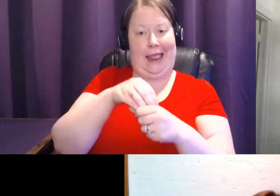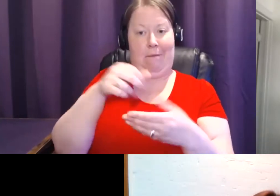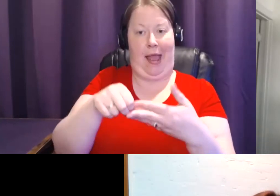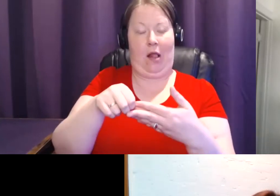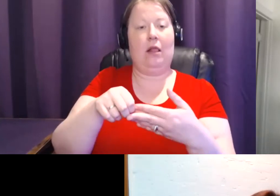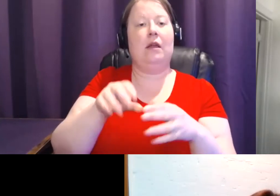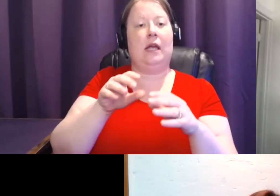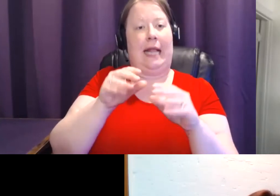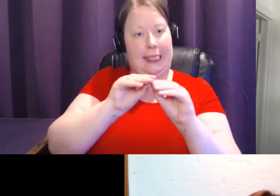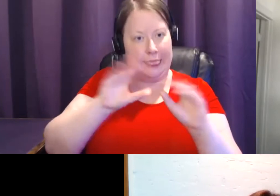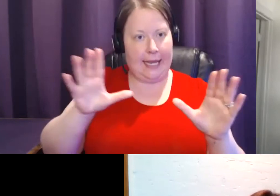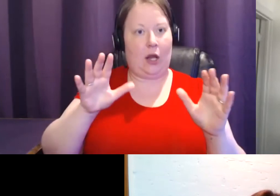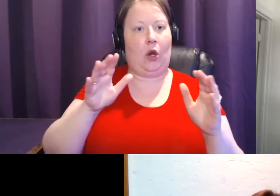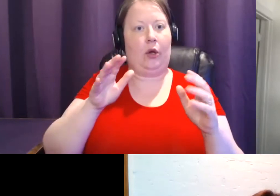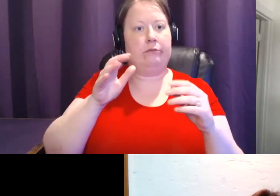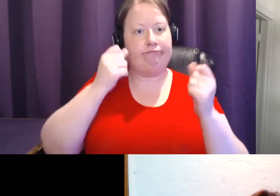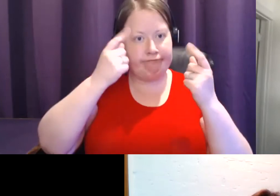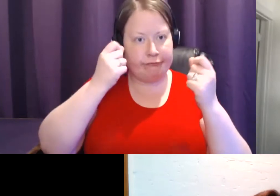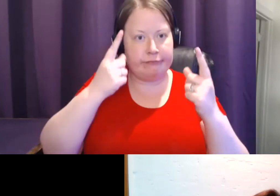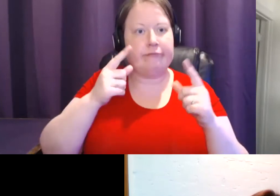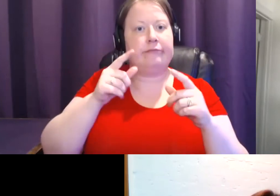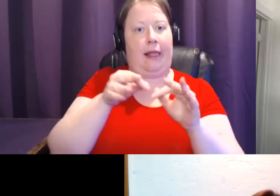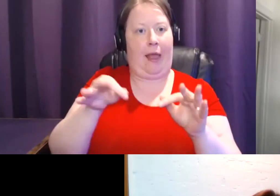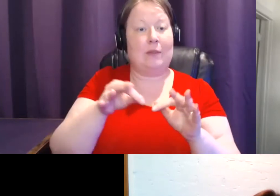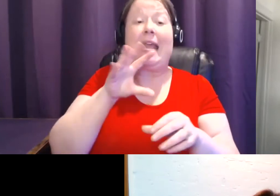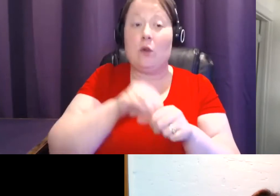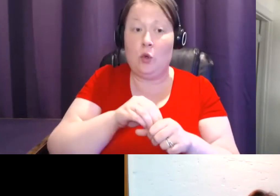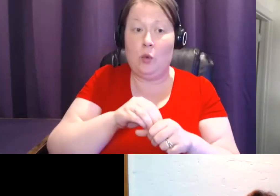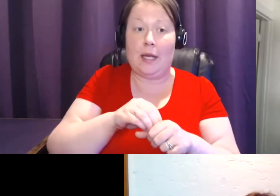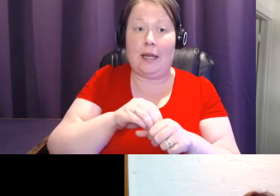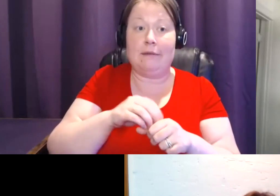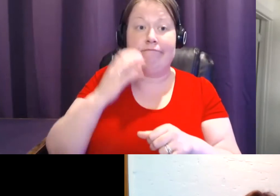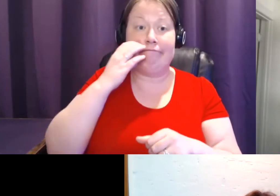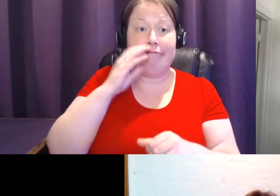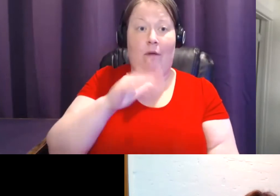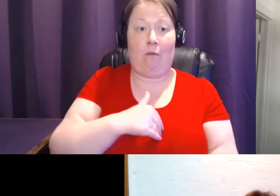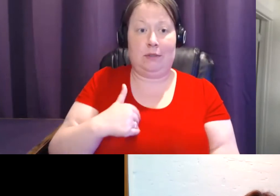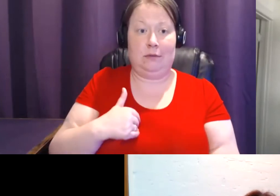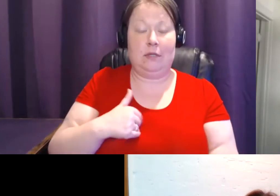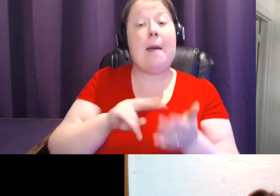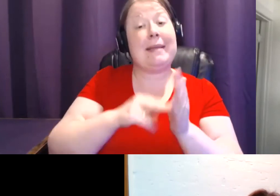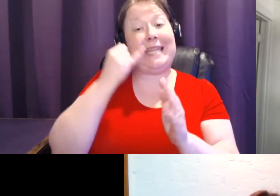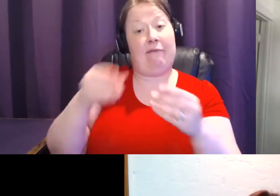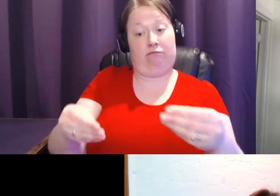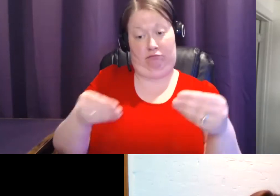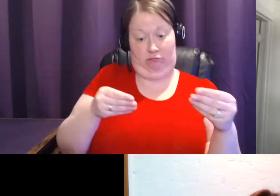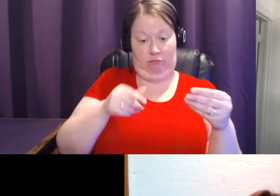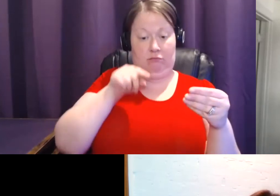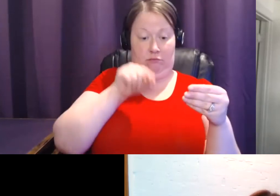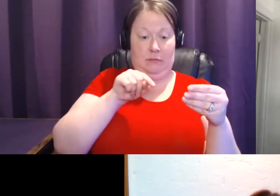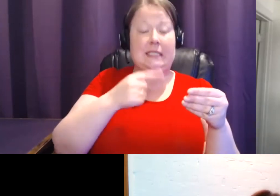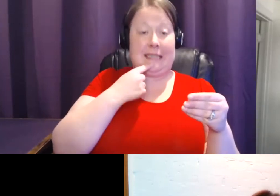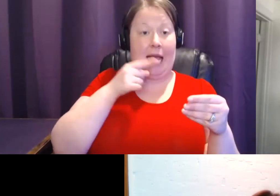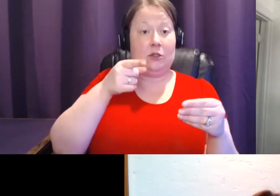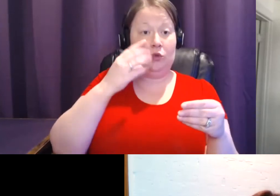including their breast density. So if you do get that in the mail, it does say that you have dense breasts and you haven't yet